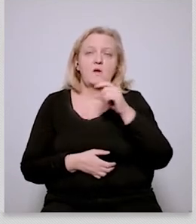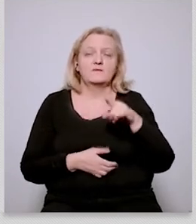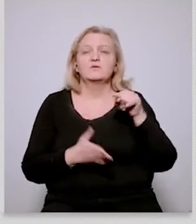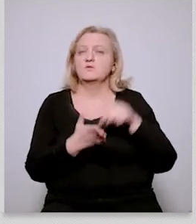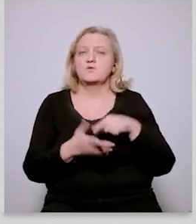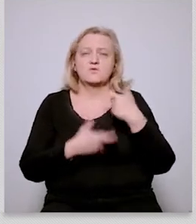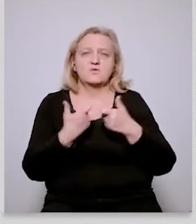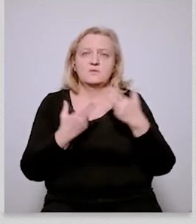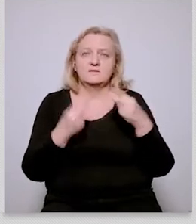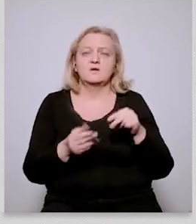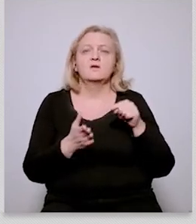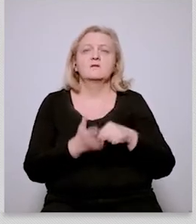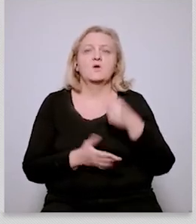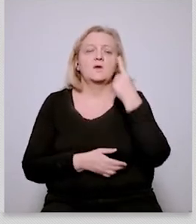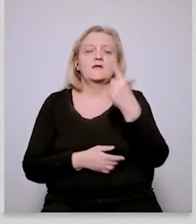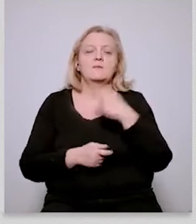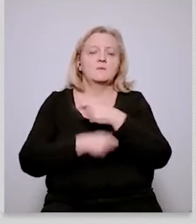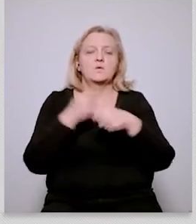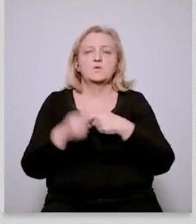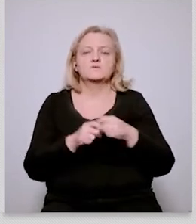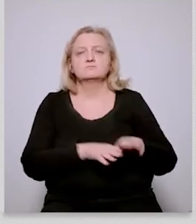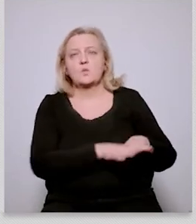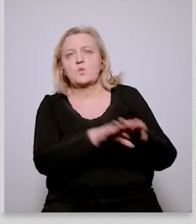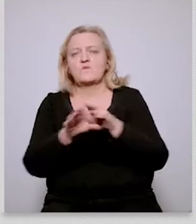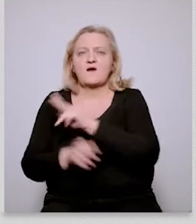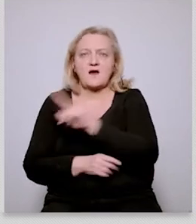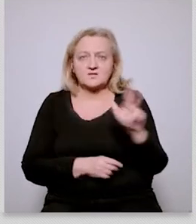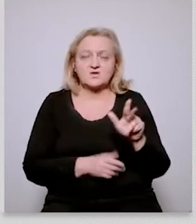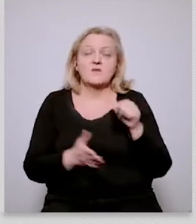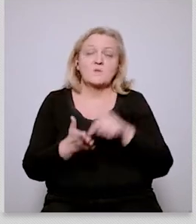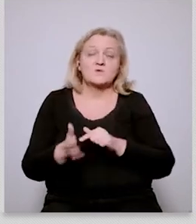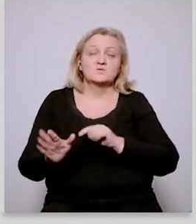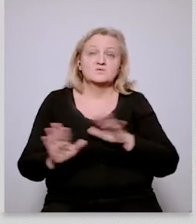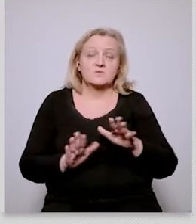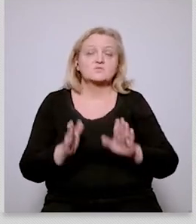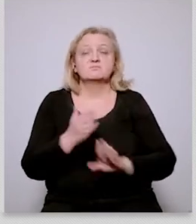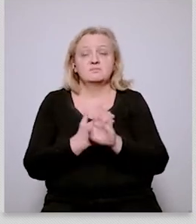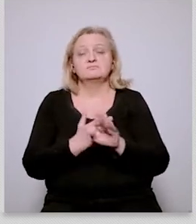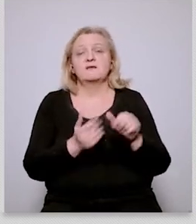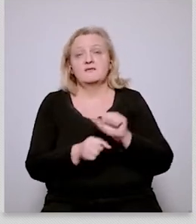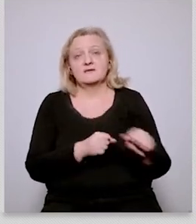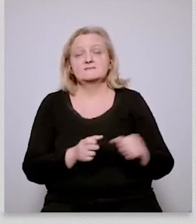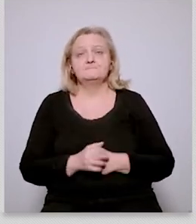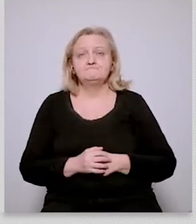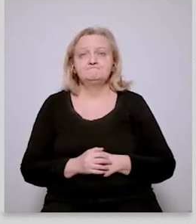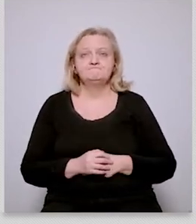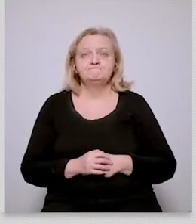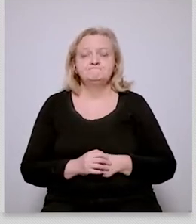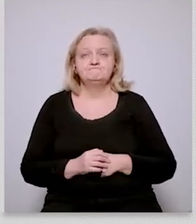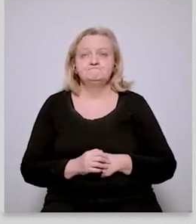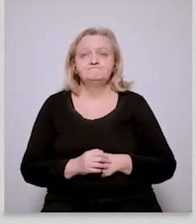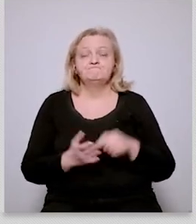in in many respects in the way that it was presented and you know and that in communications terms is really not very good